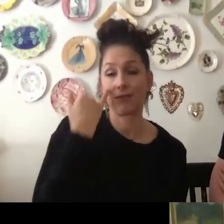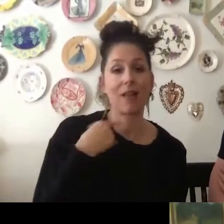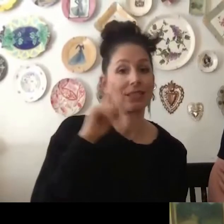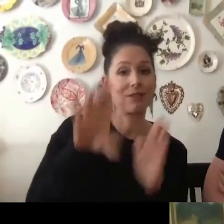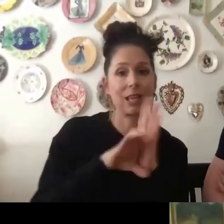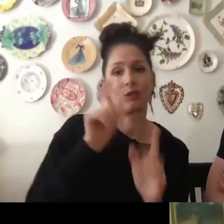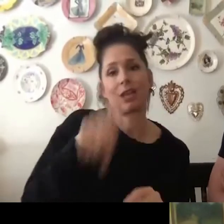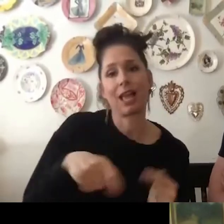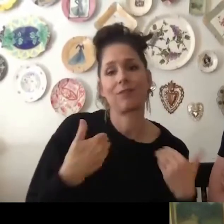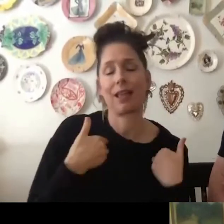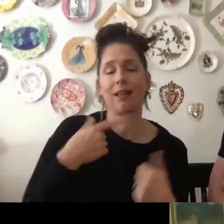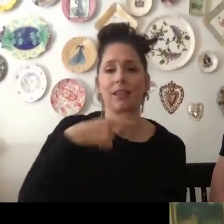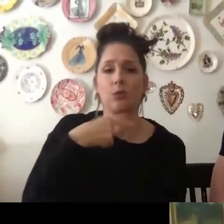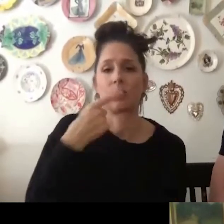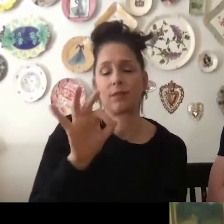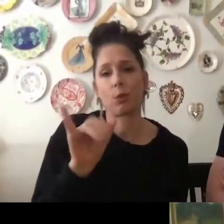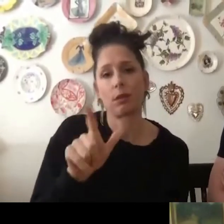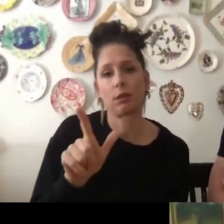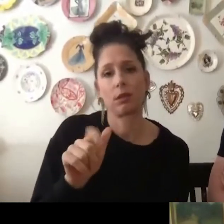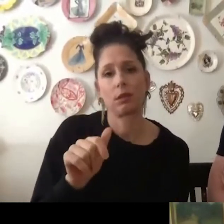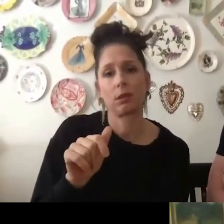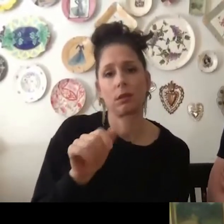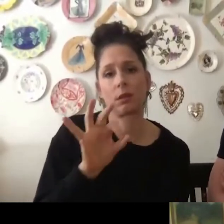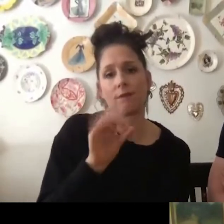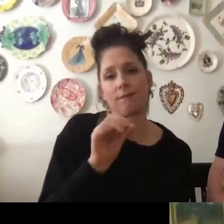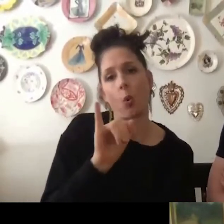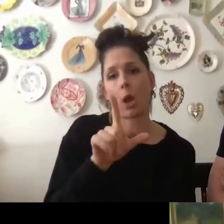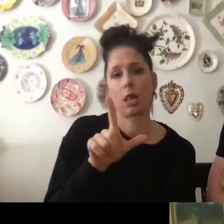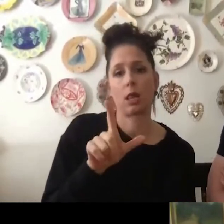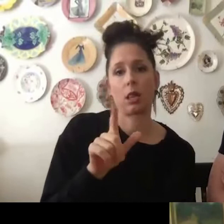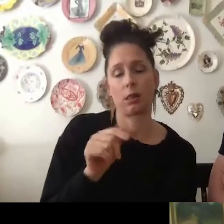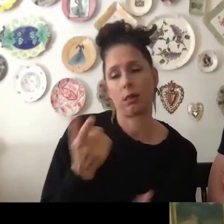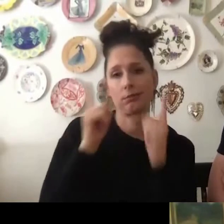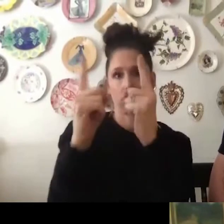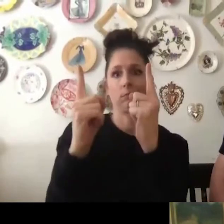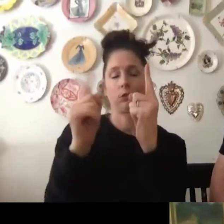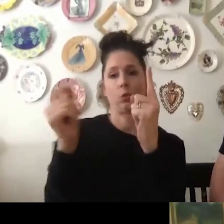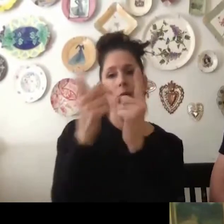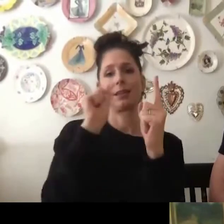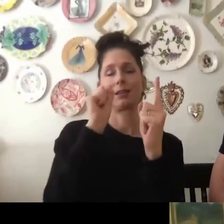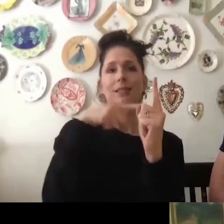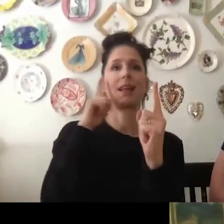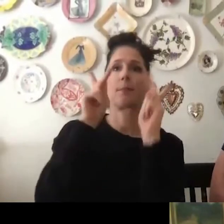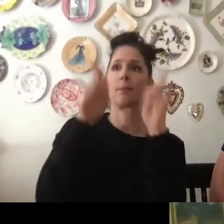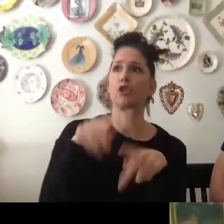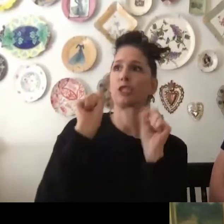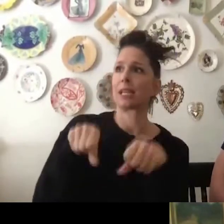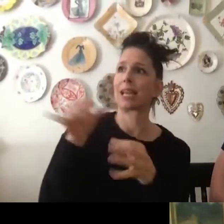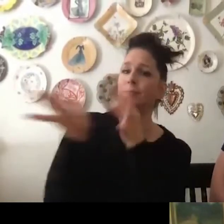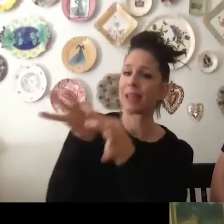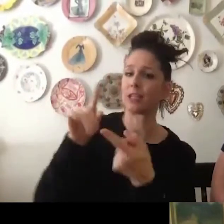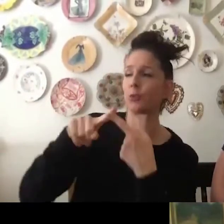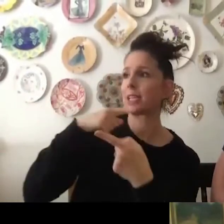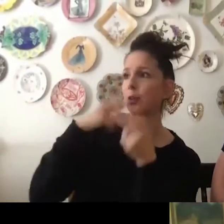Typically, if you have a deaf character, you have to have a hearing foil. So the deaf